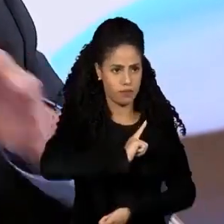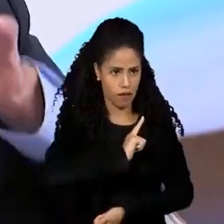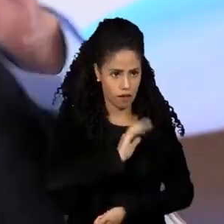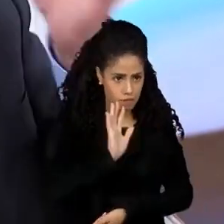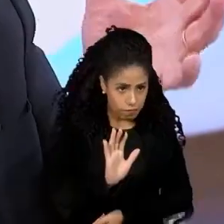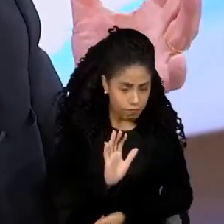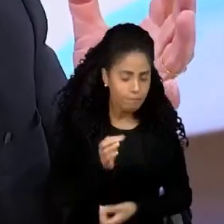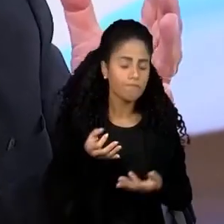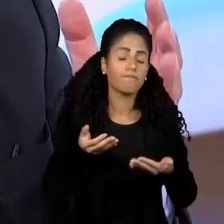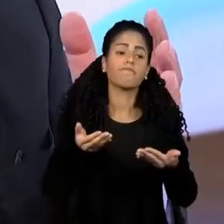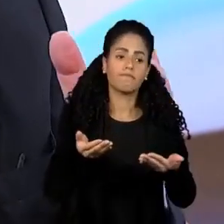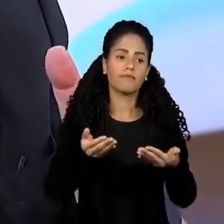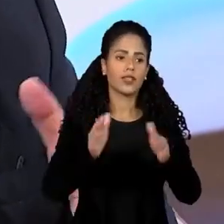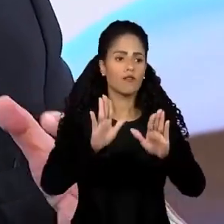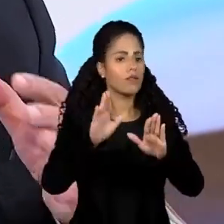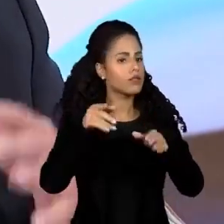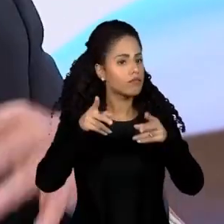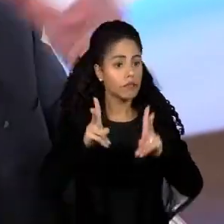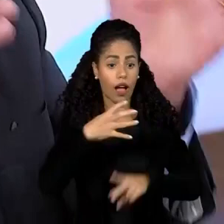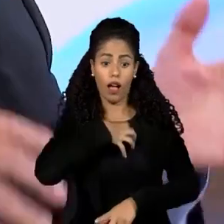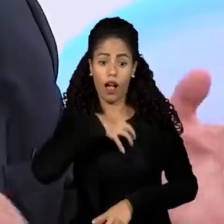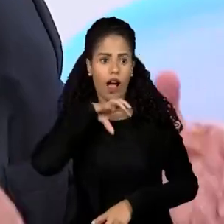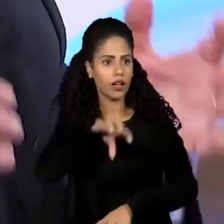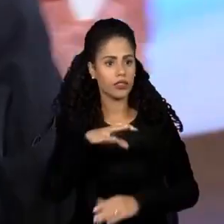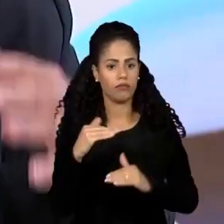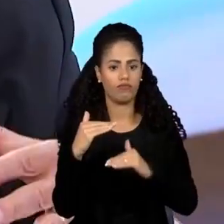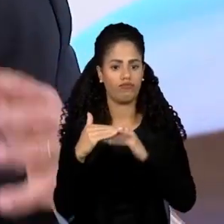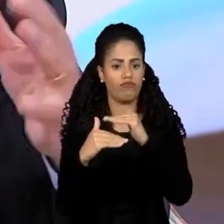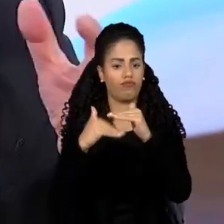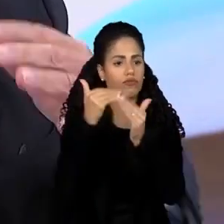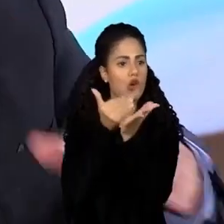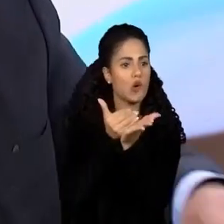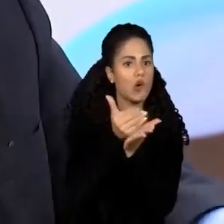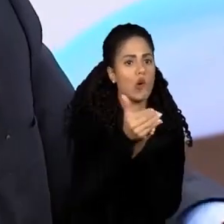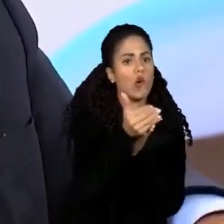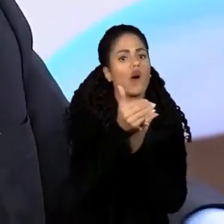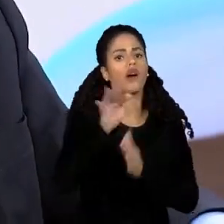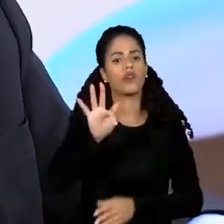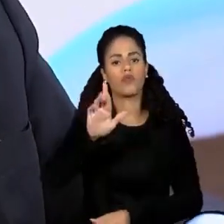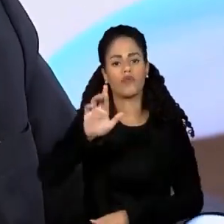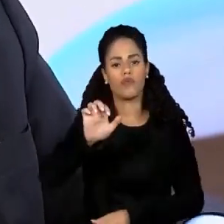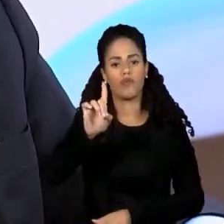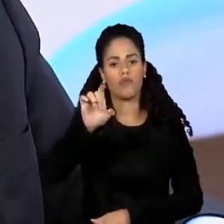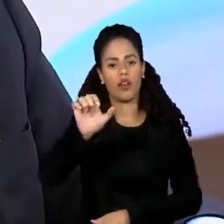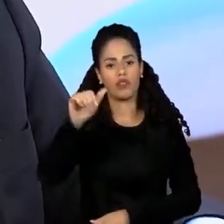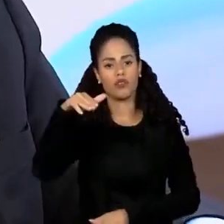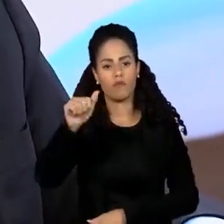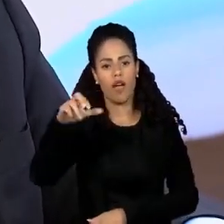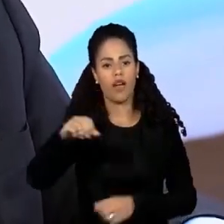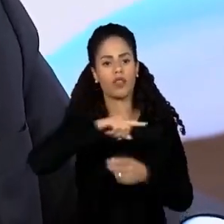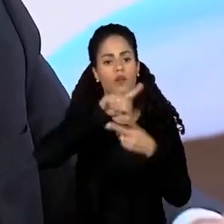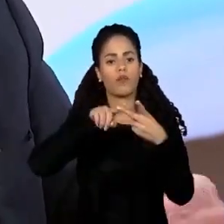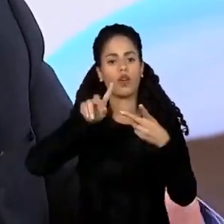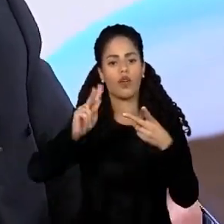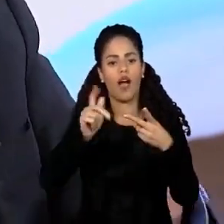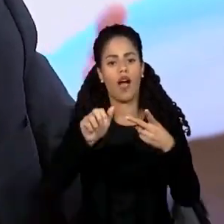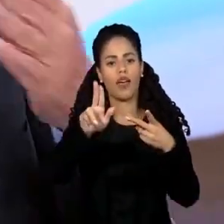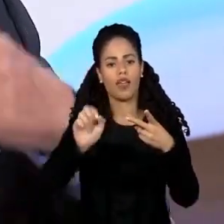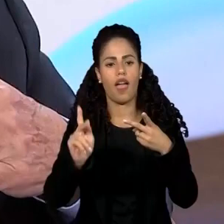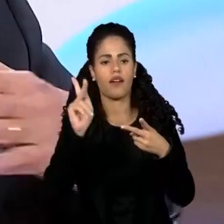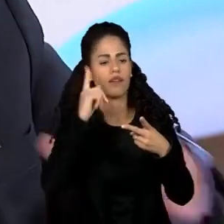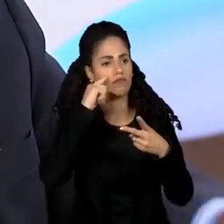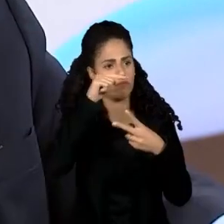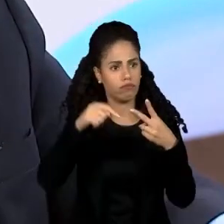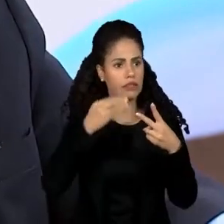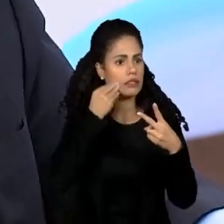That was the way it was described by Friedman, Hayek, lots of people. But when you see